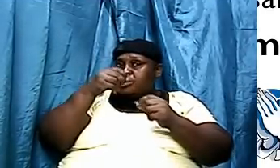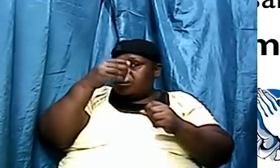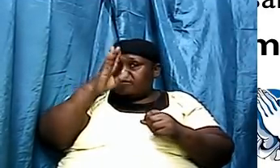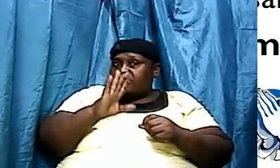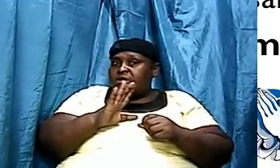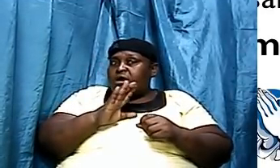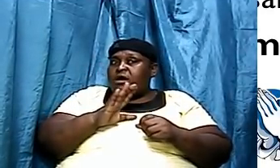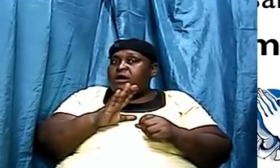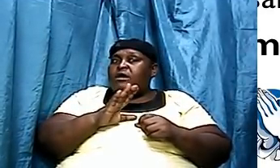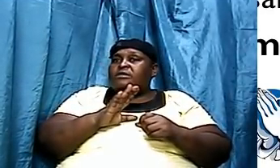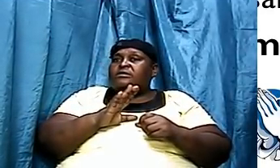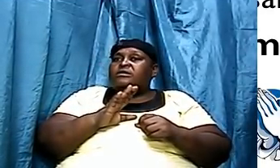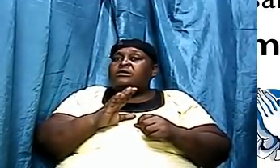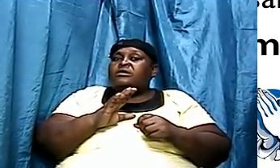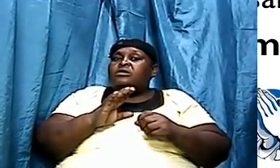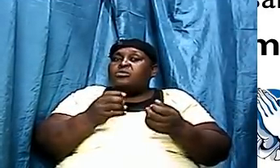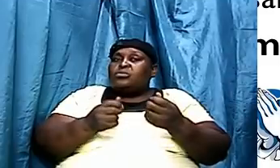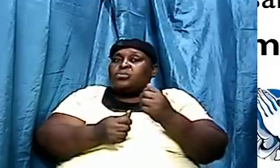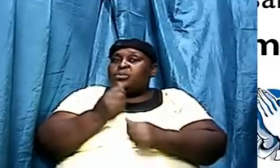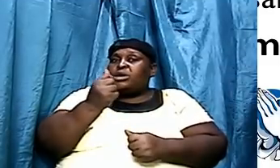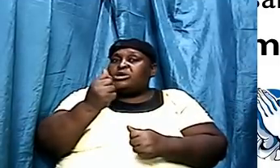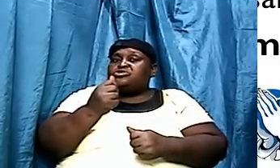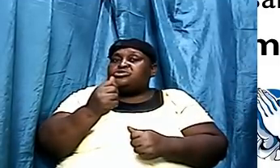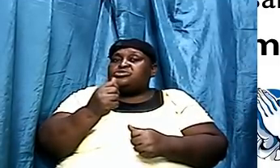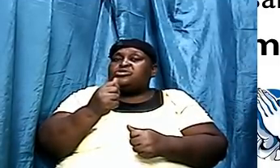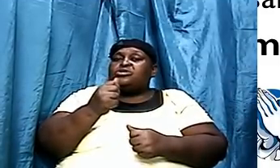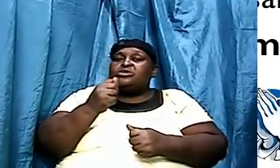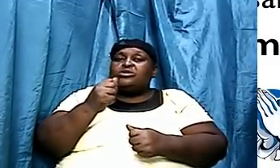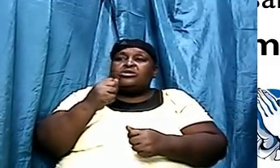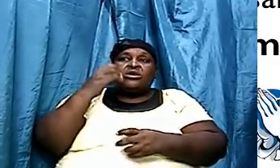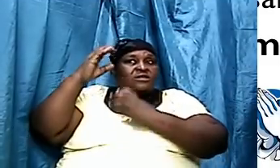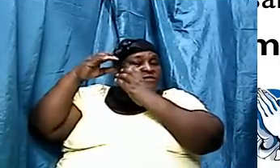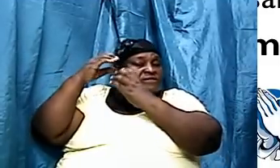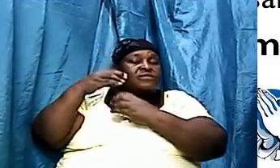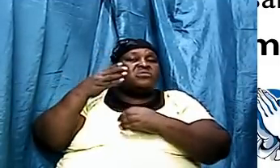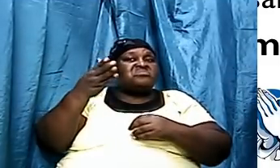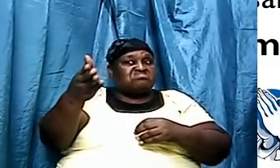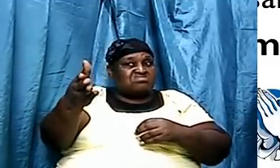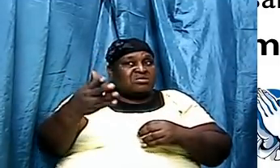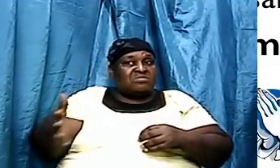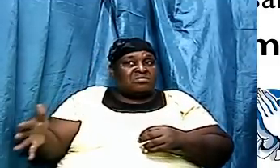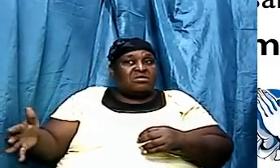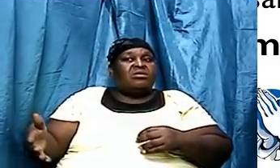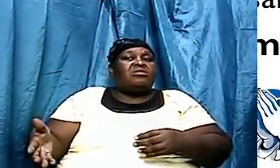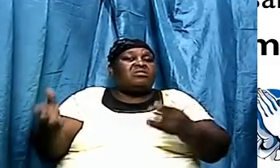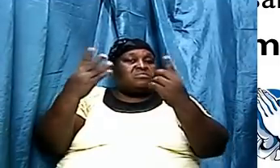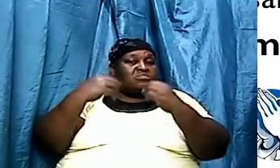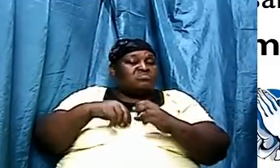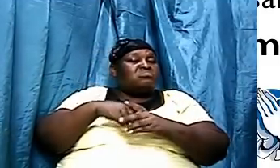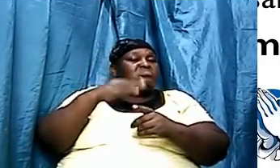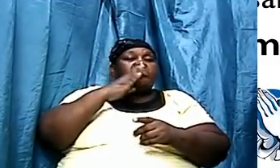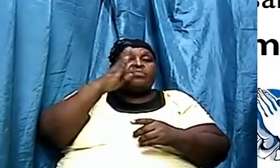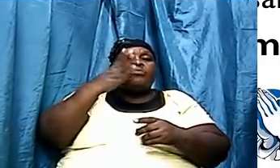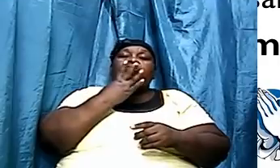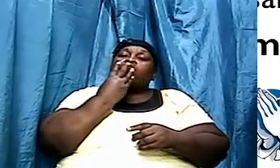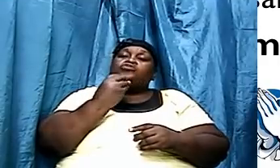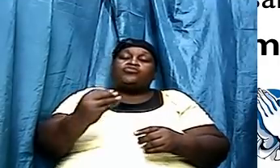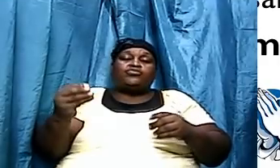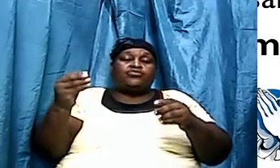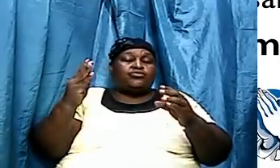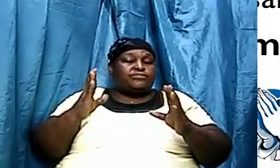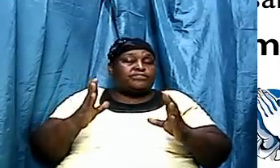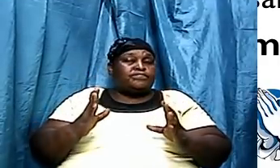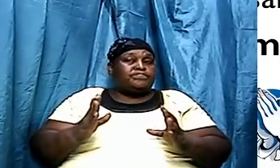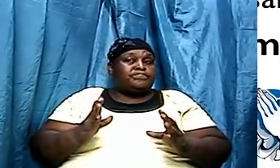of the day, the word of God, which contradicted their thing, came out to be true. Because the word of God is absolute truth. So